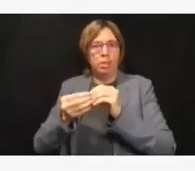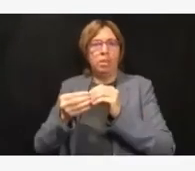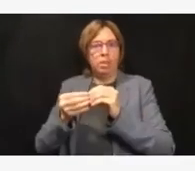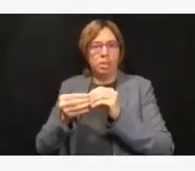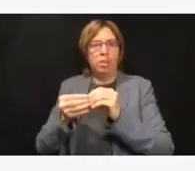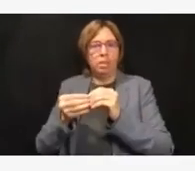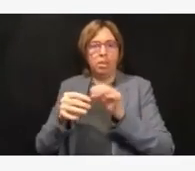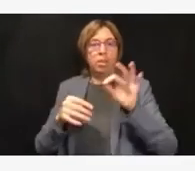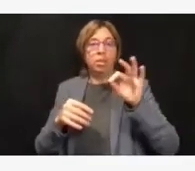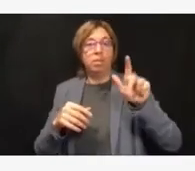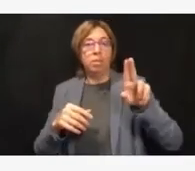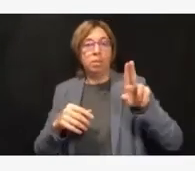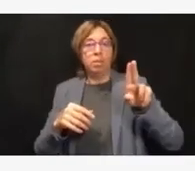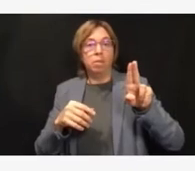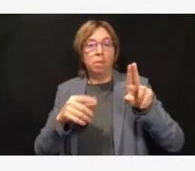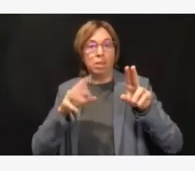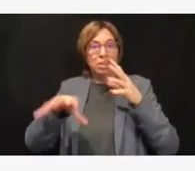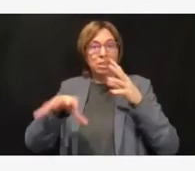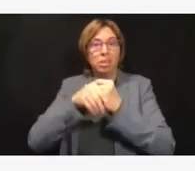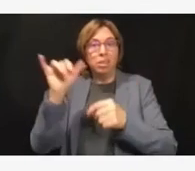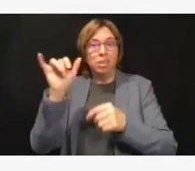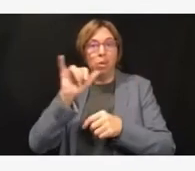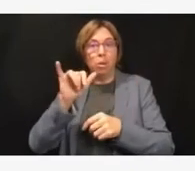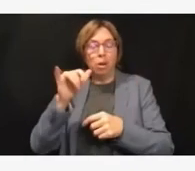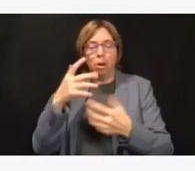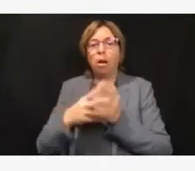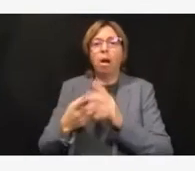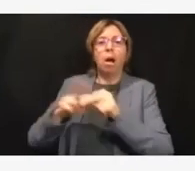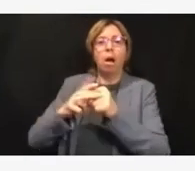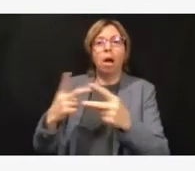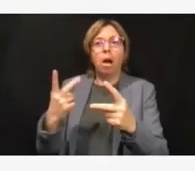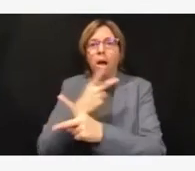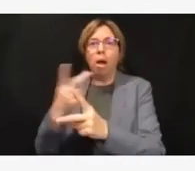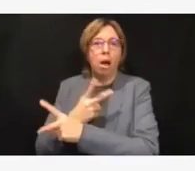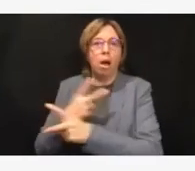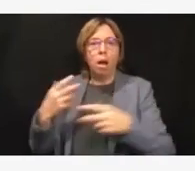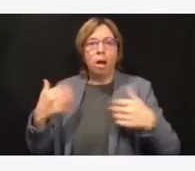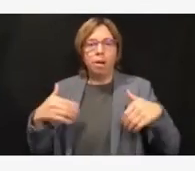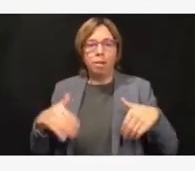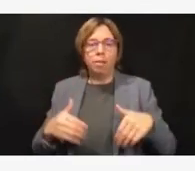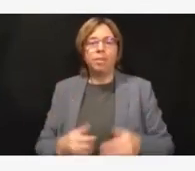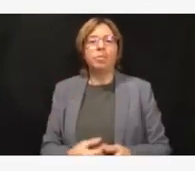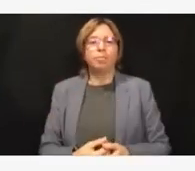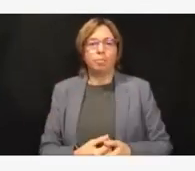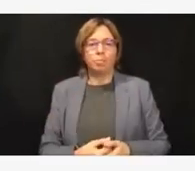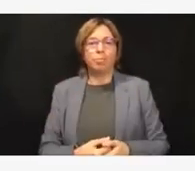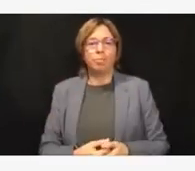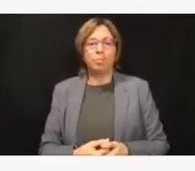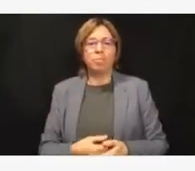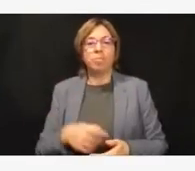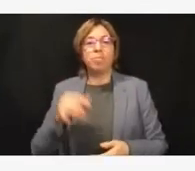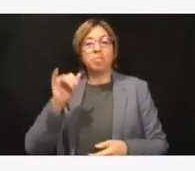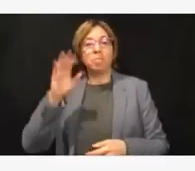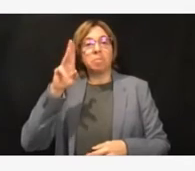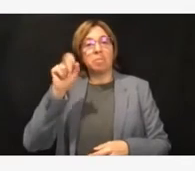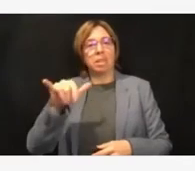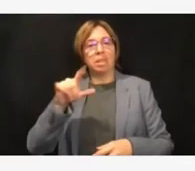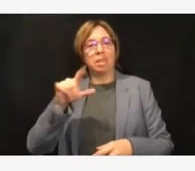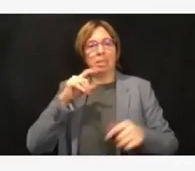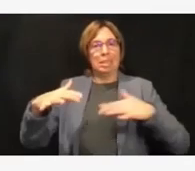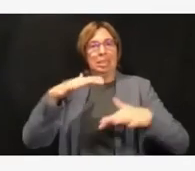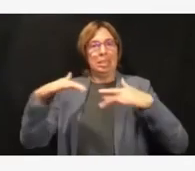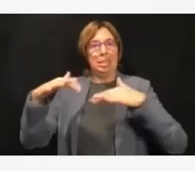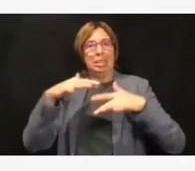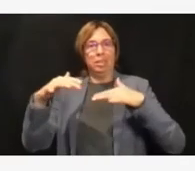clear, we're still in a contingency position. We are very busy. Today, 21% of our